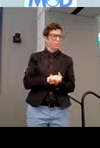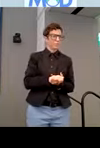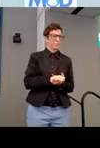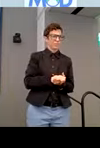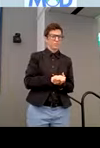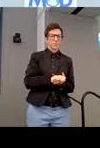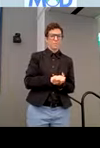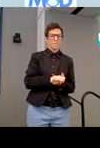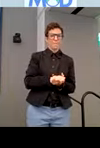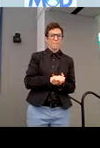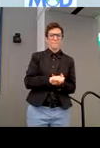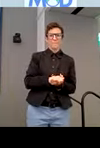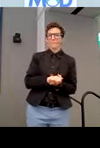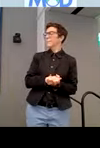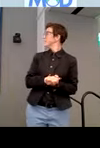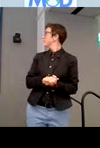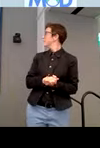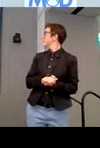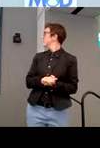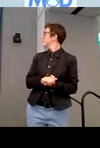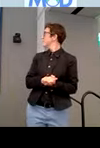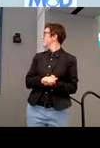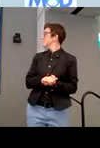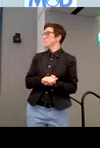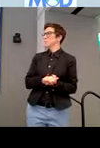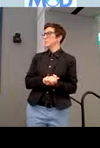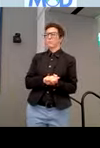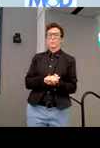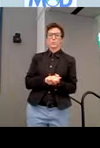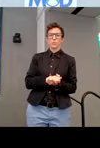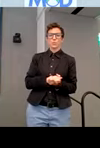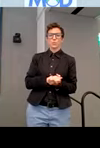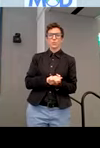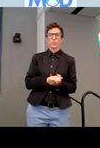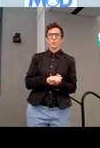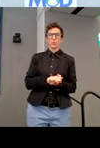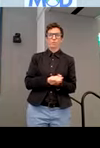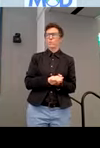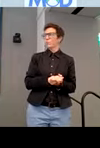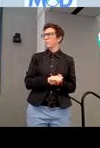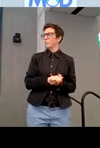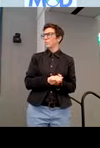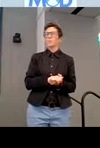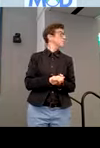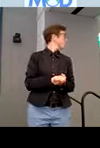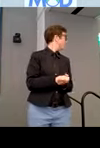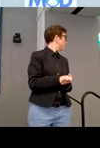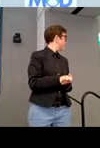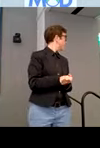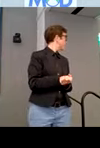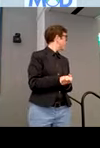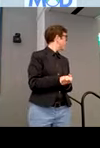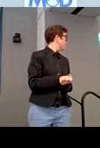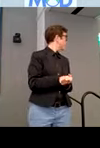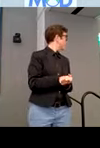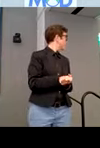When this video starts, a split screen shows the film at left and an ASL interpreter at right. Captions below